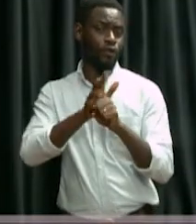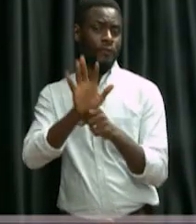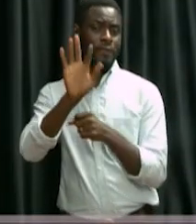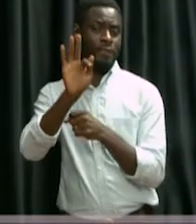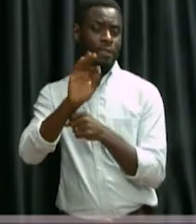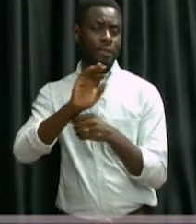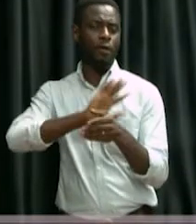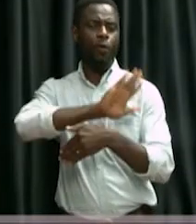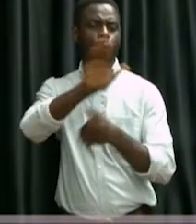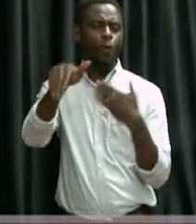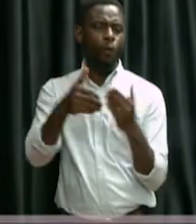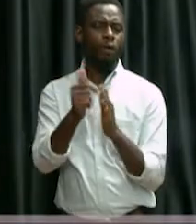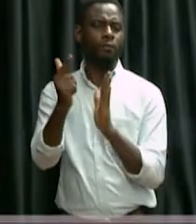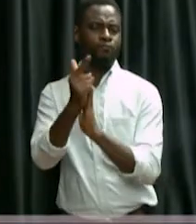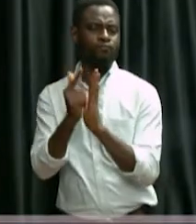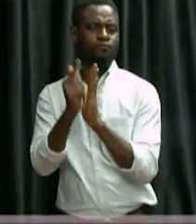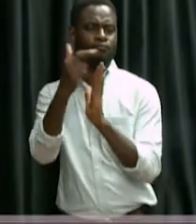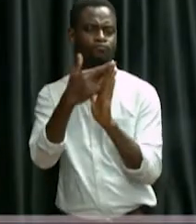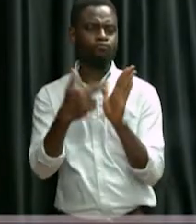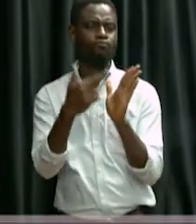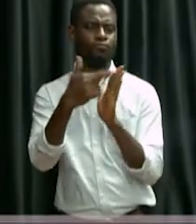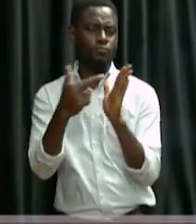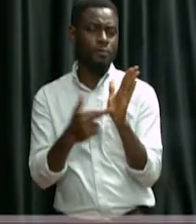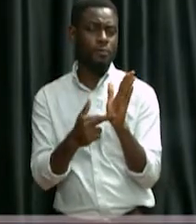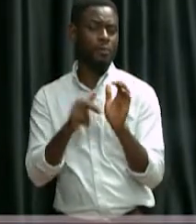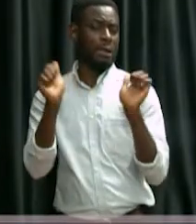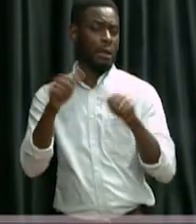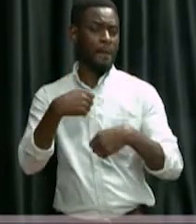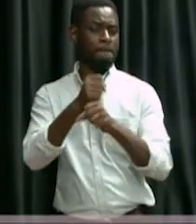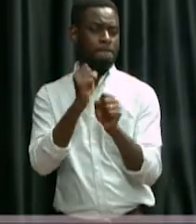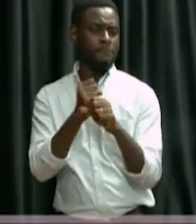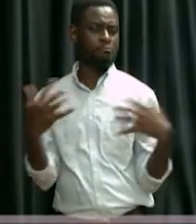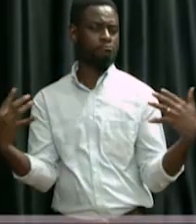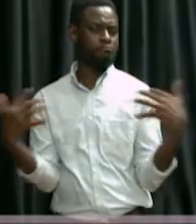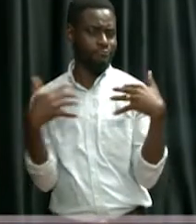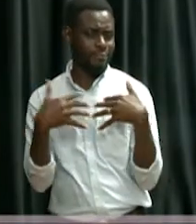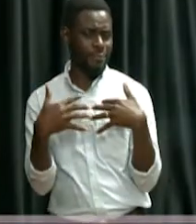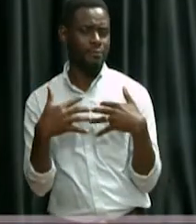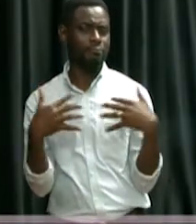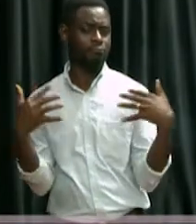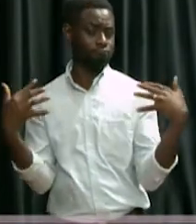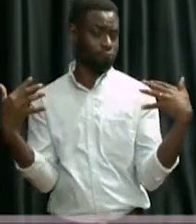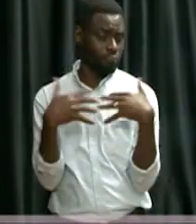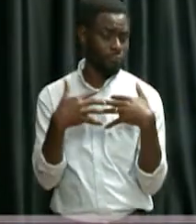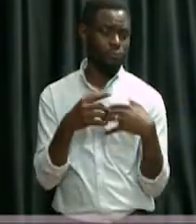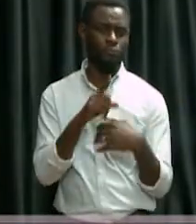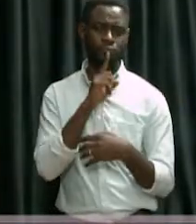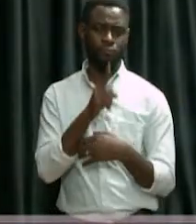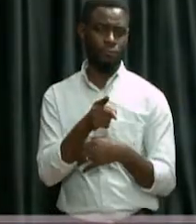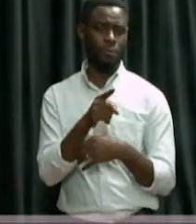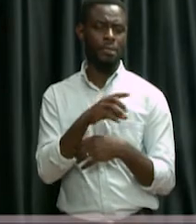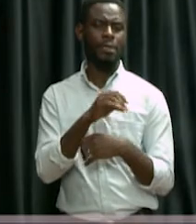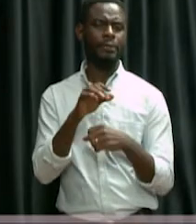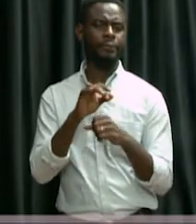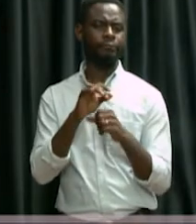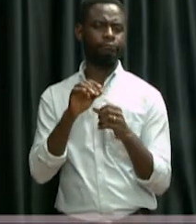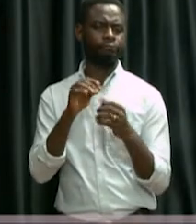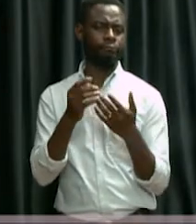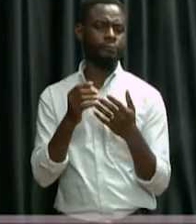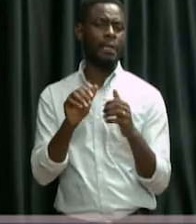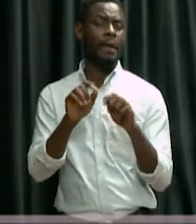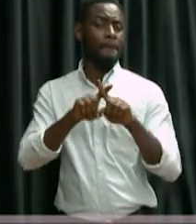all the restrictions that come with it can be very frightening, scary and intimidating.